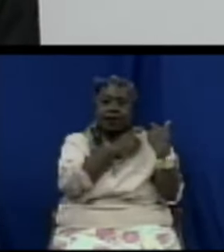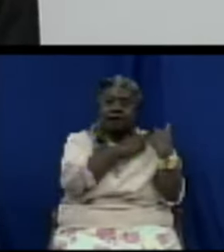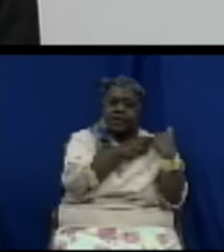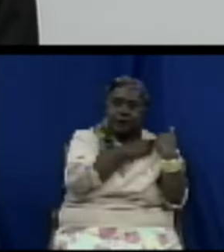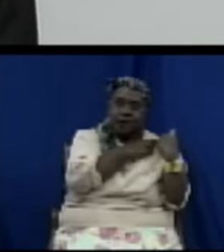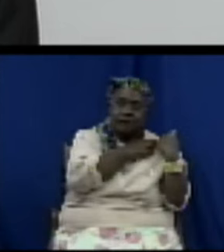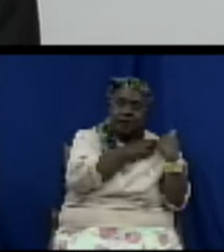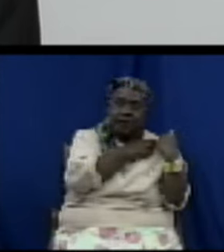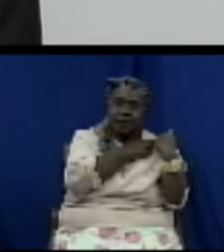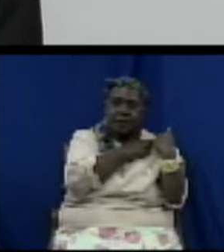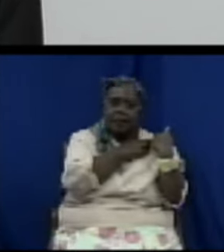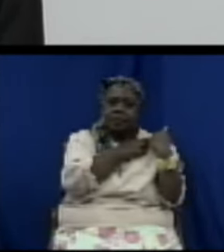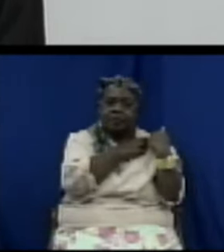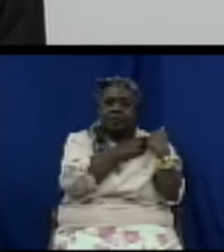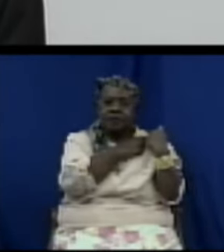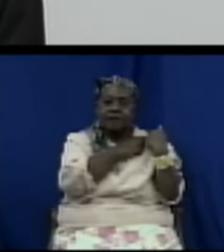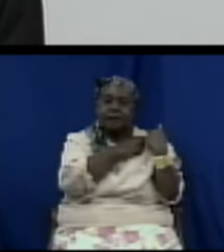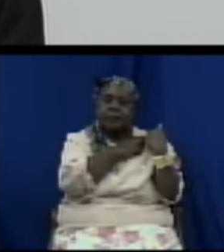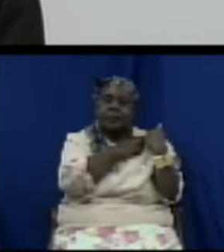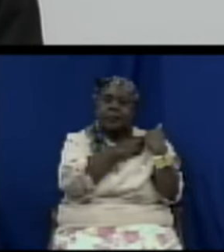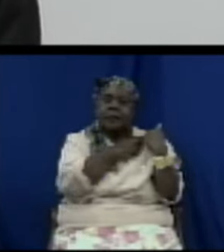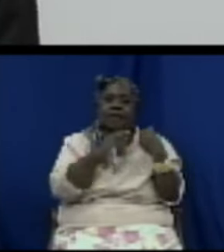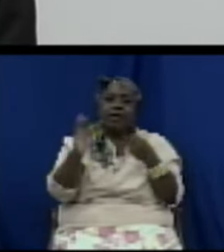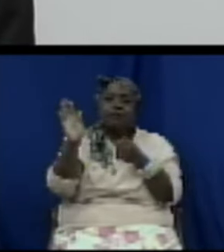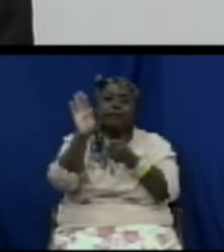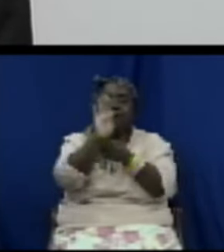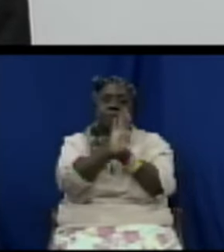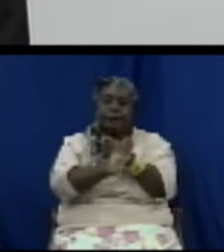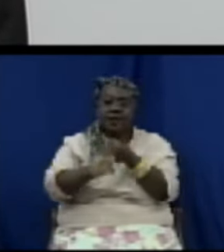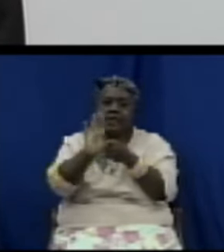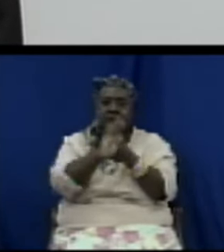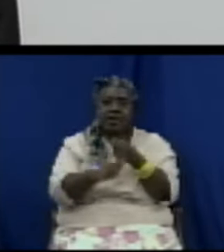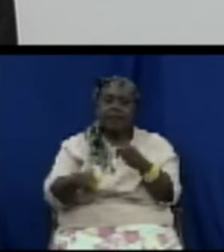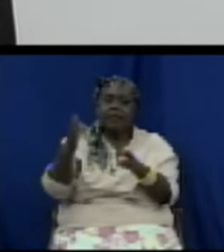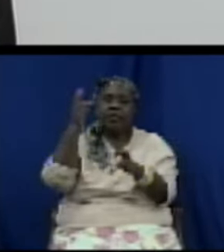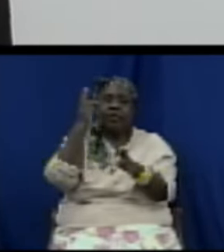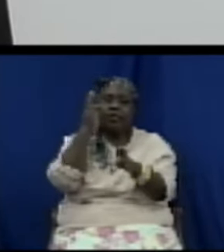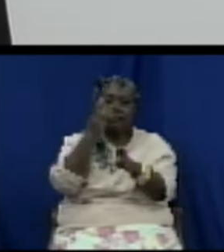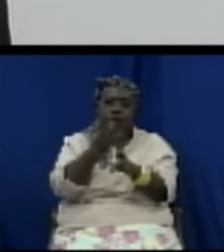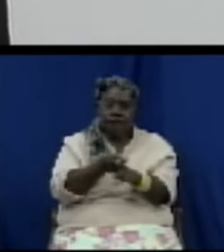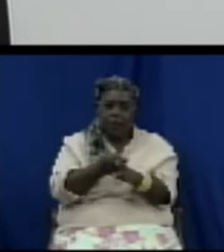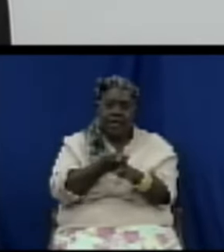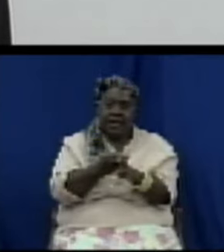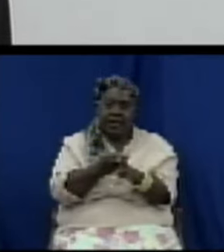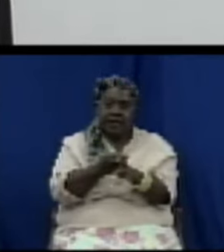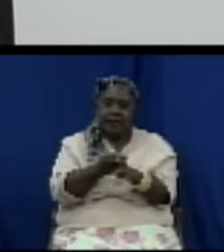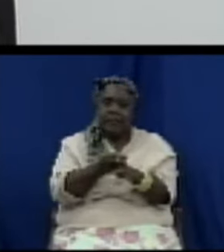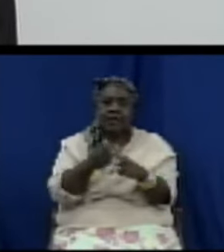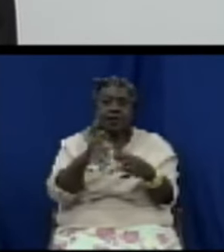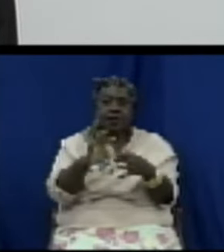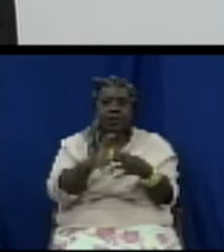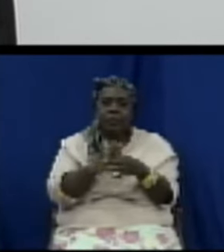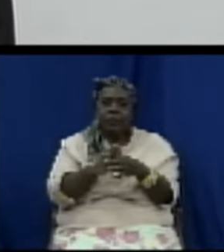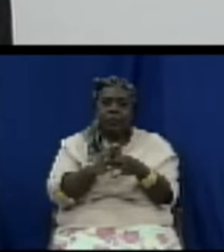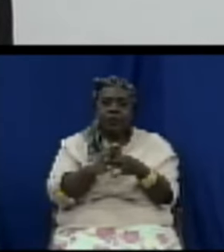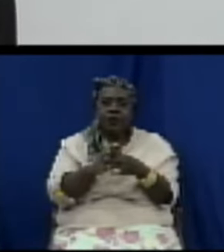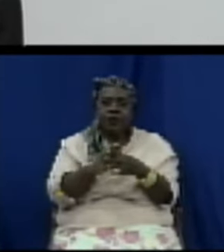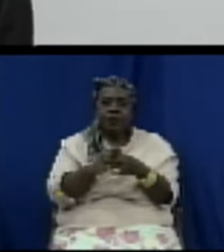mandate of ensuring that the rights of consumers are protected and